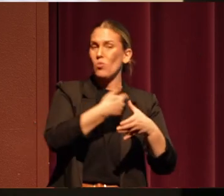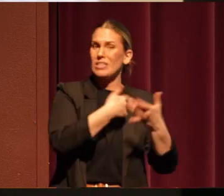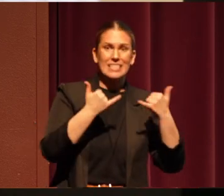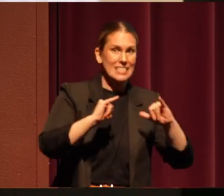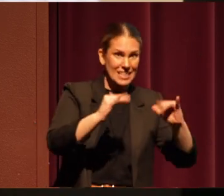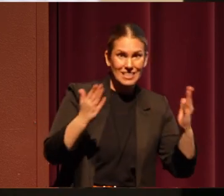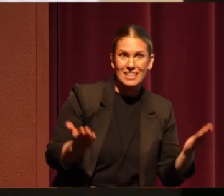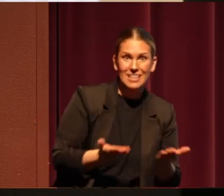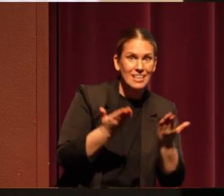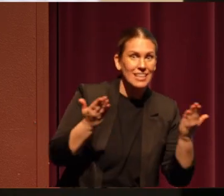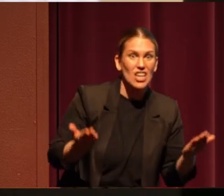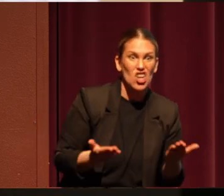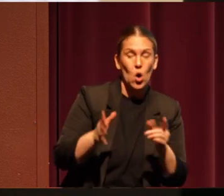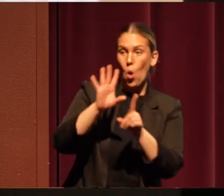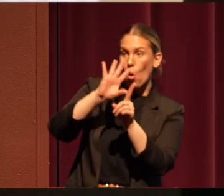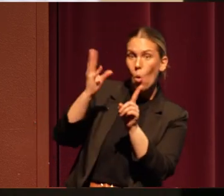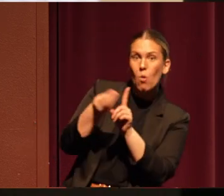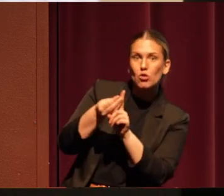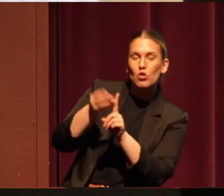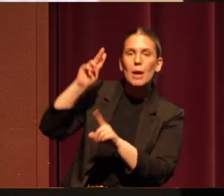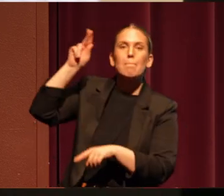as well as politically.